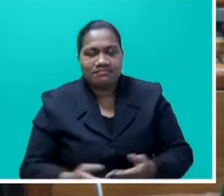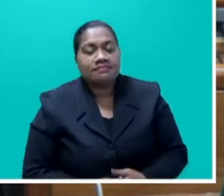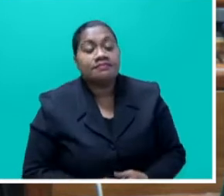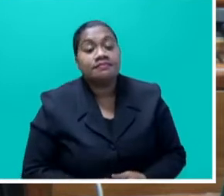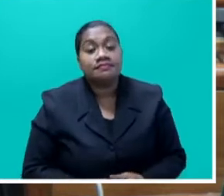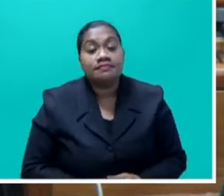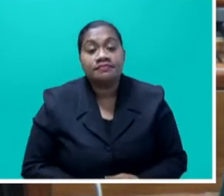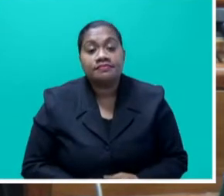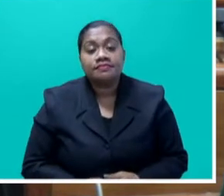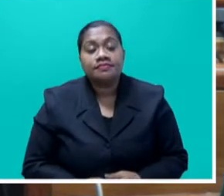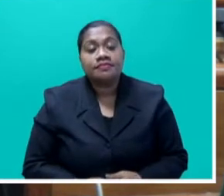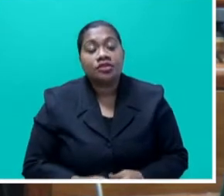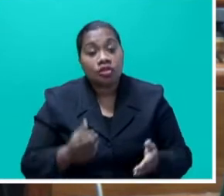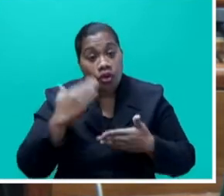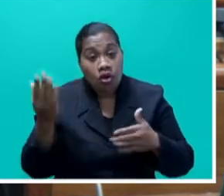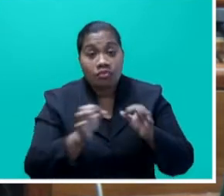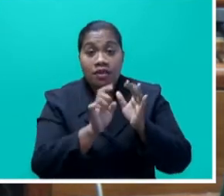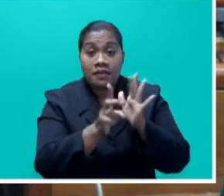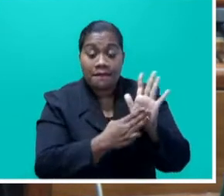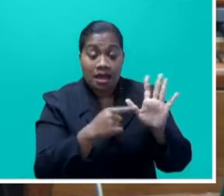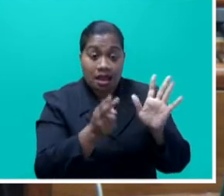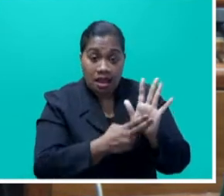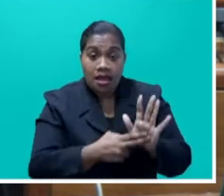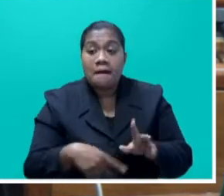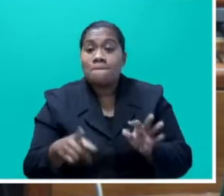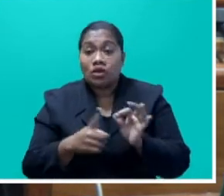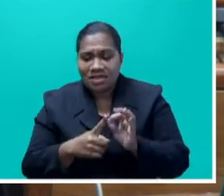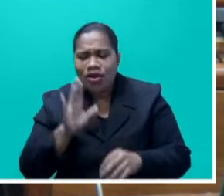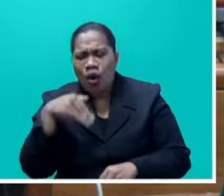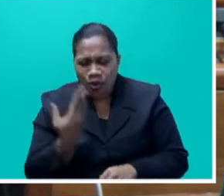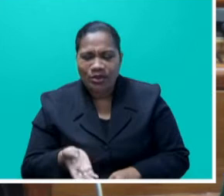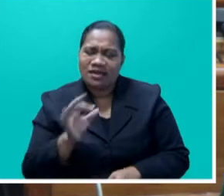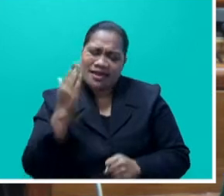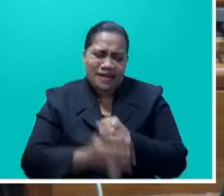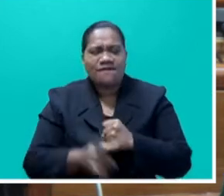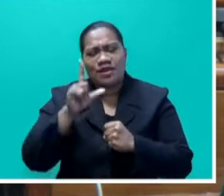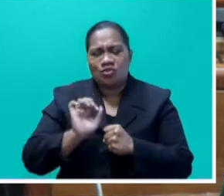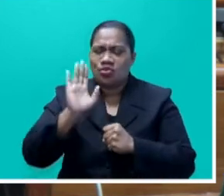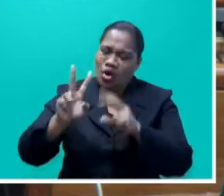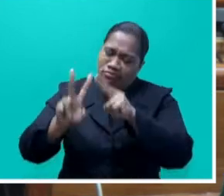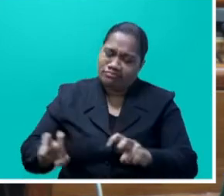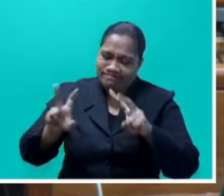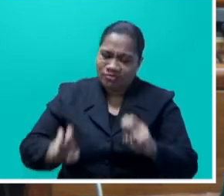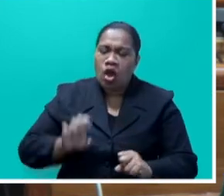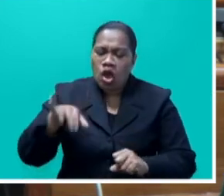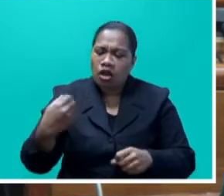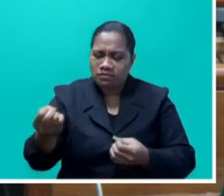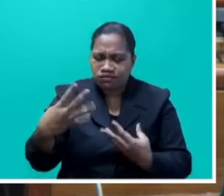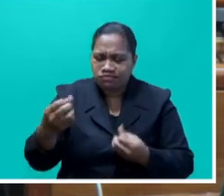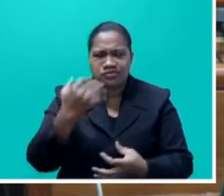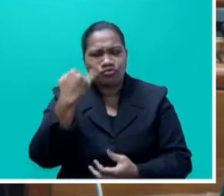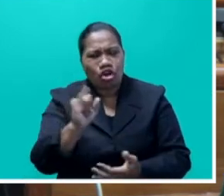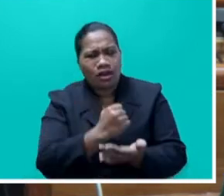Mr Speaker say, Honorable Bhima and Prasad, as usual, didn't do his homework, came up with wrong numbers, wrong figures, Mr Speaker say.